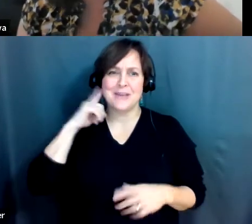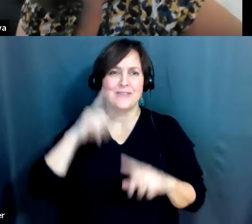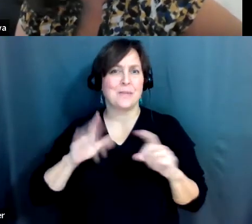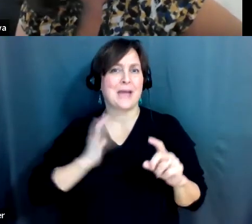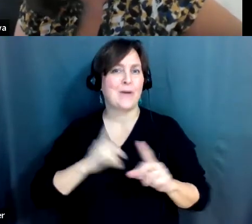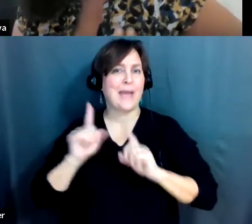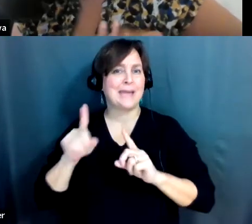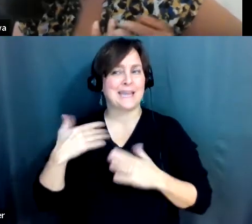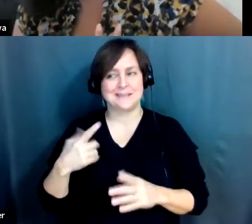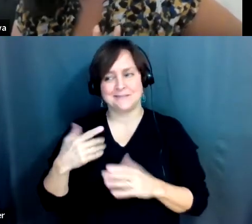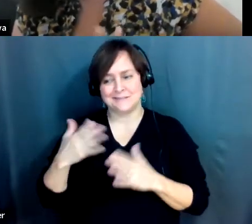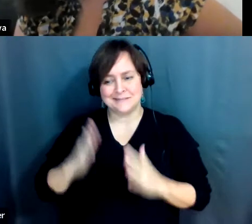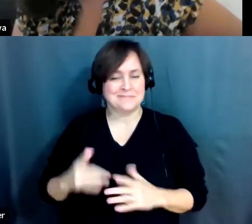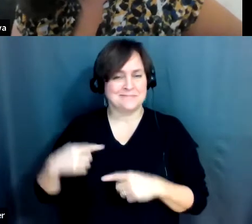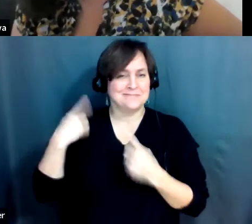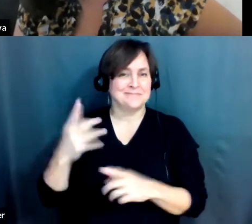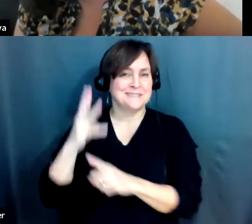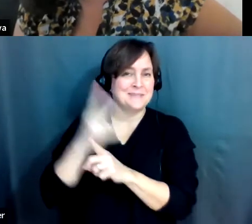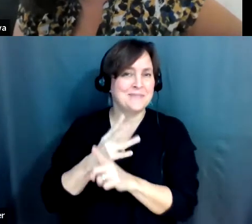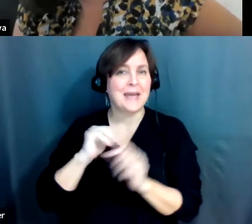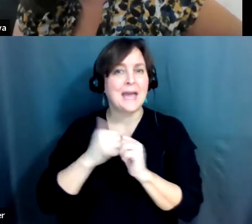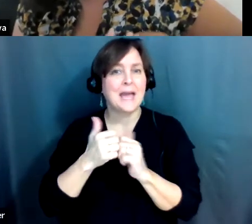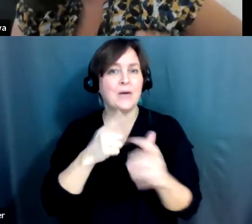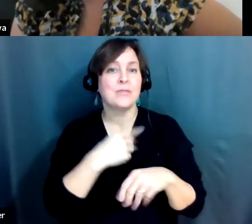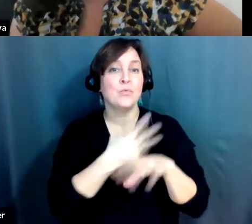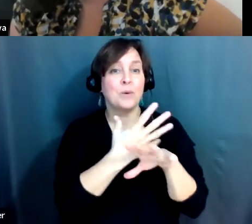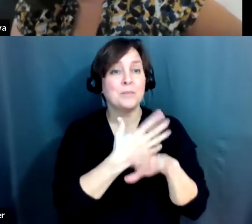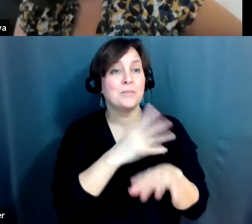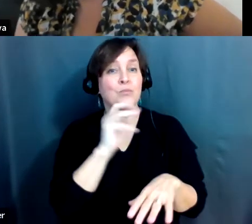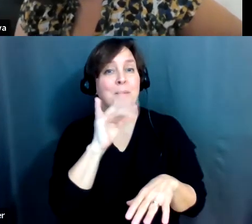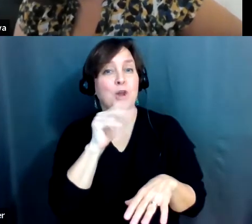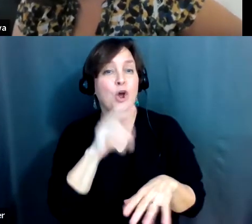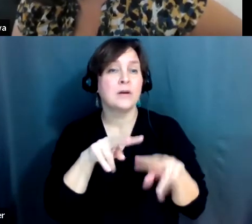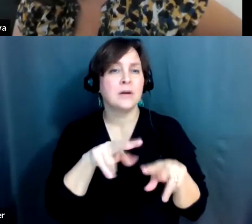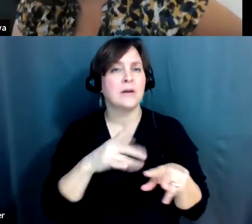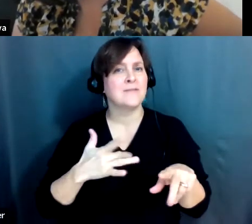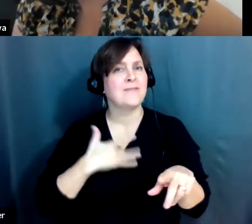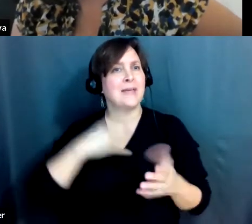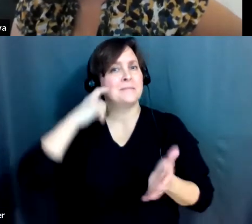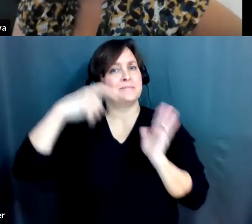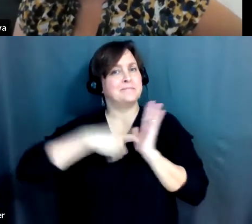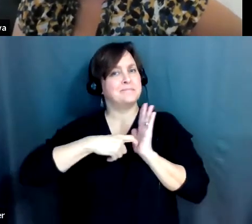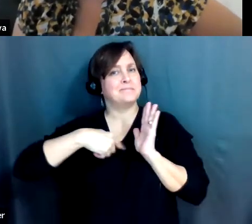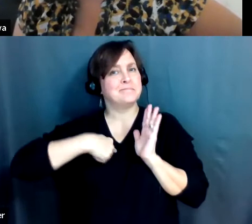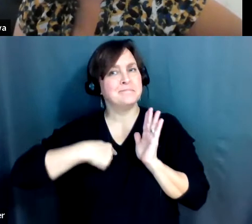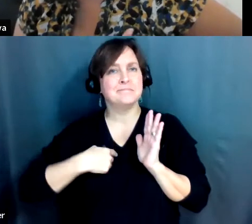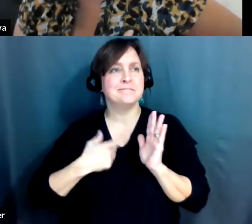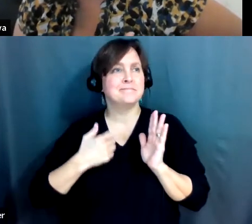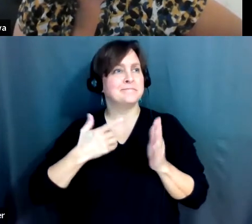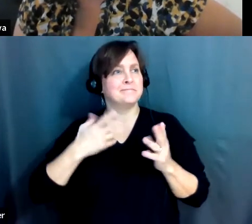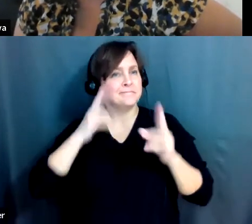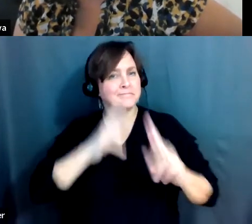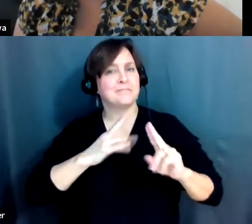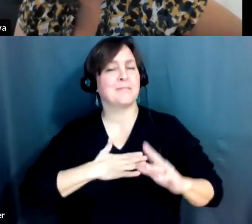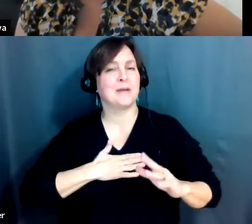past six months about how the webinars have helped them feel seen, have acknowledged their struggles, provided tips and